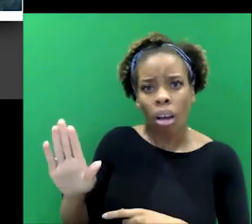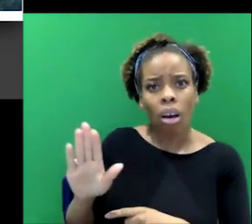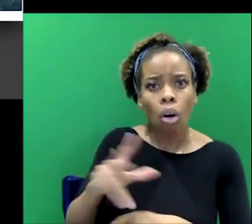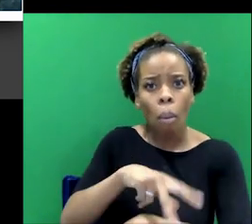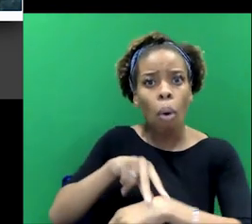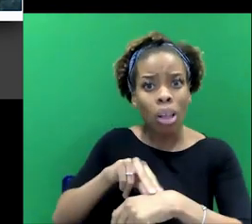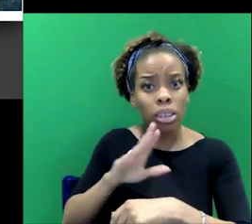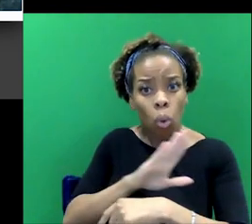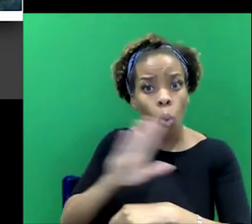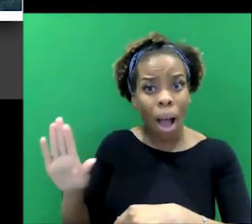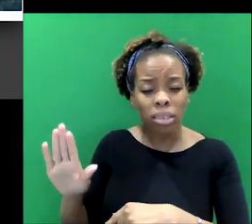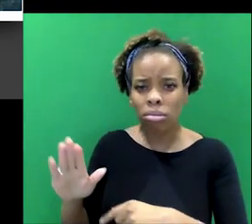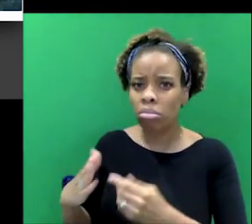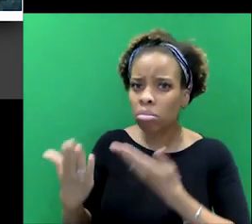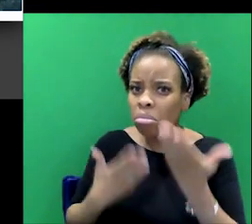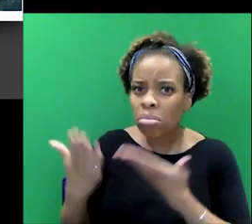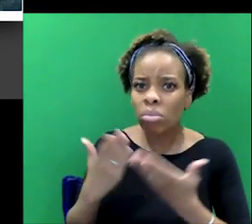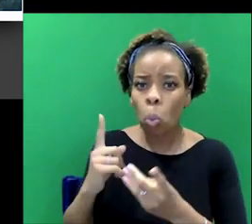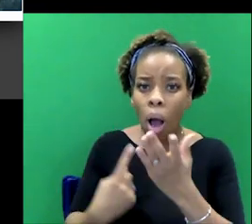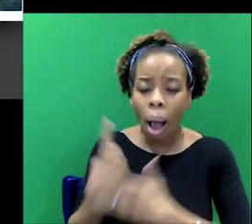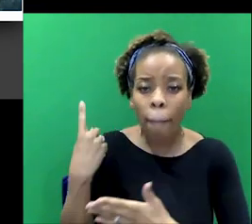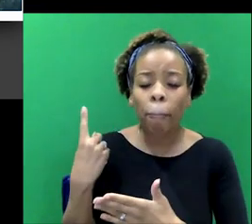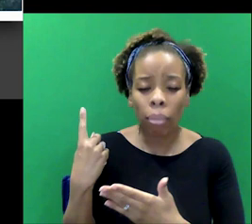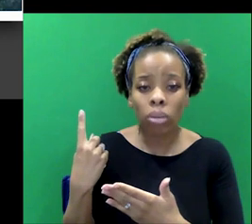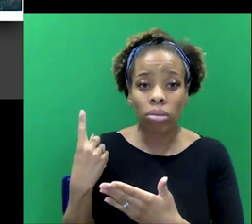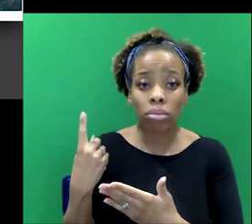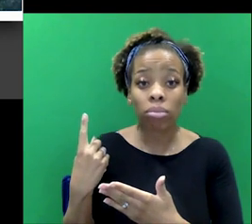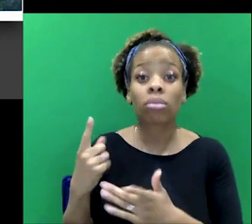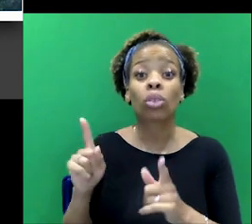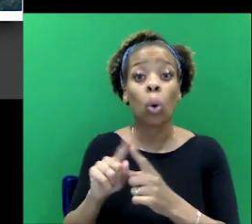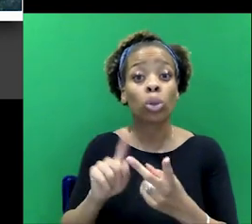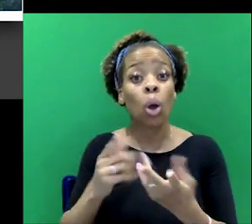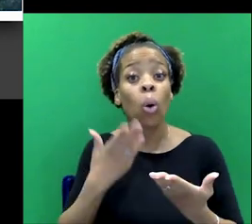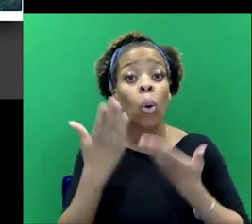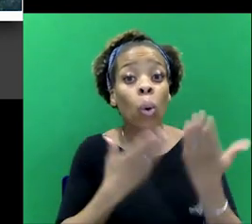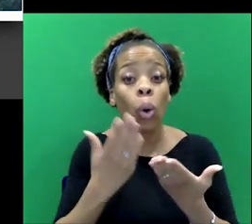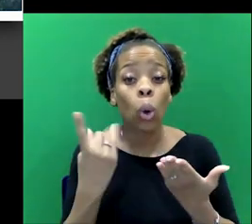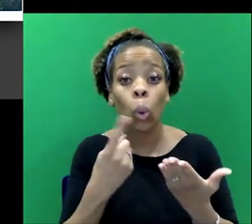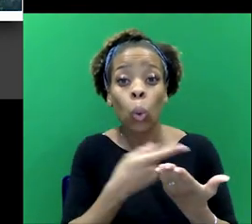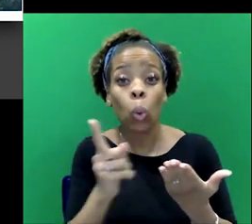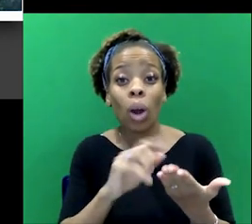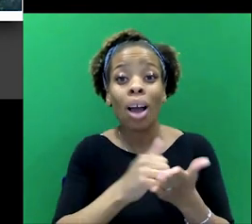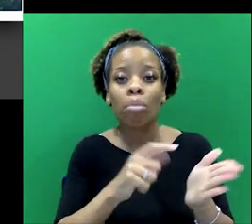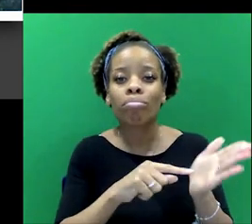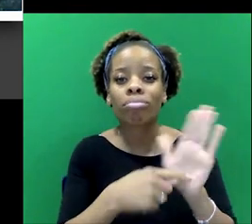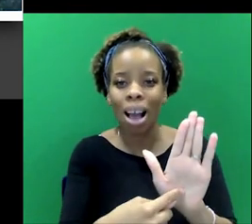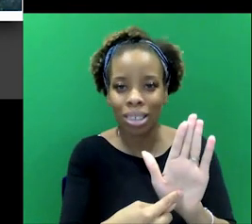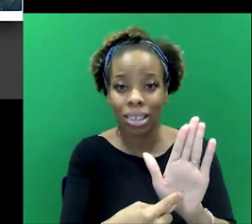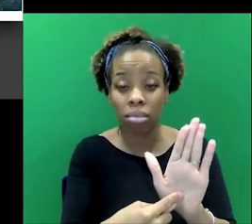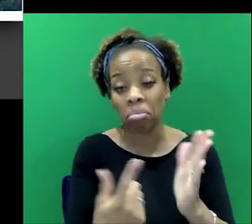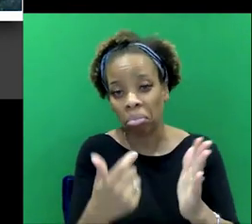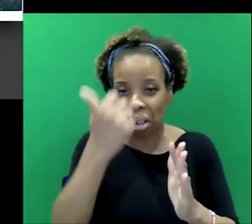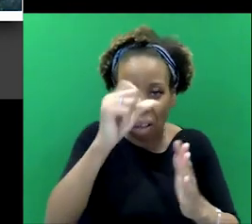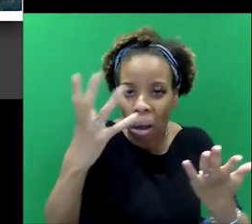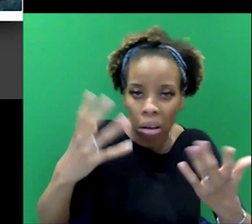was very straightforward. He went to the police, he told them this is happening. And he went to the press, which was clever. But, you know,